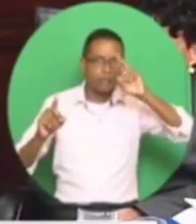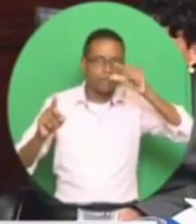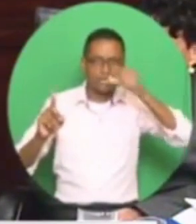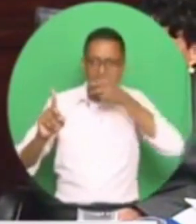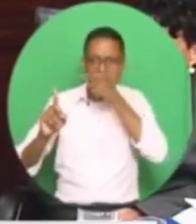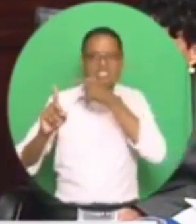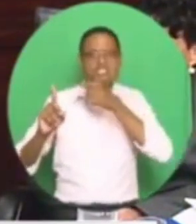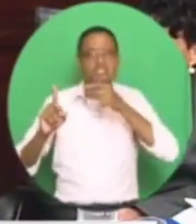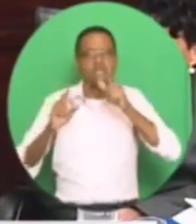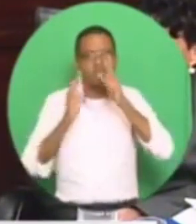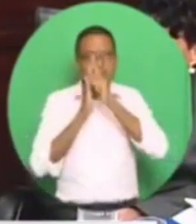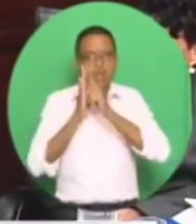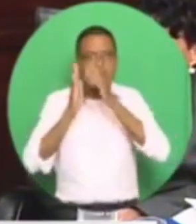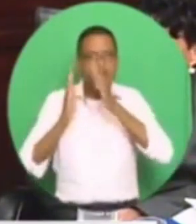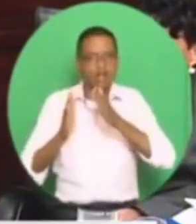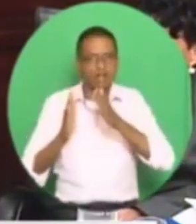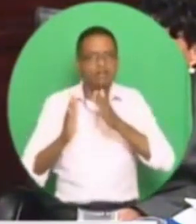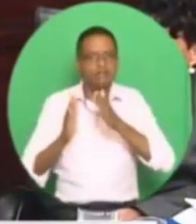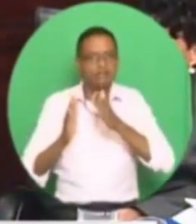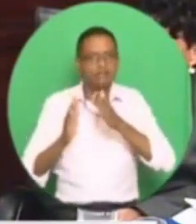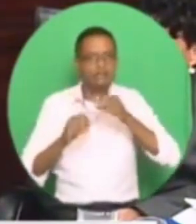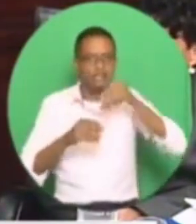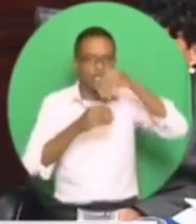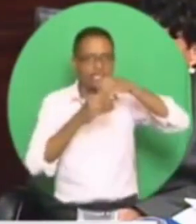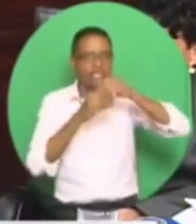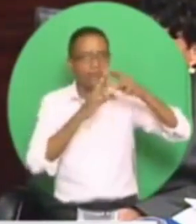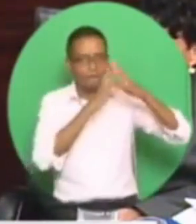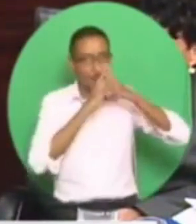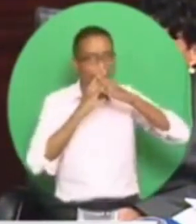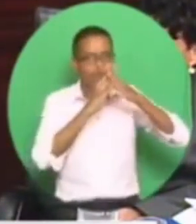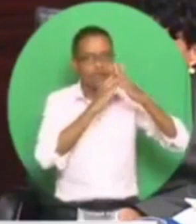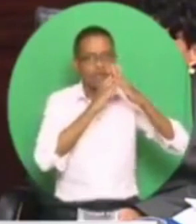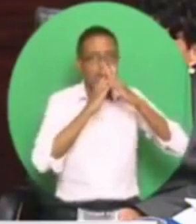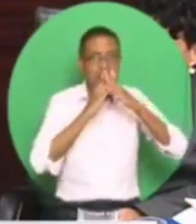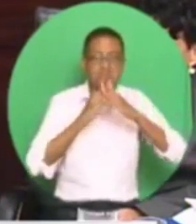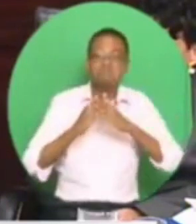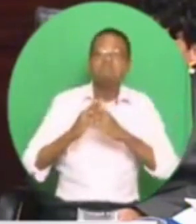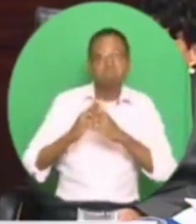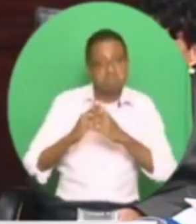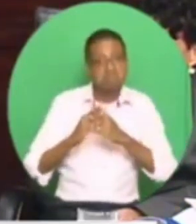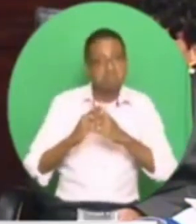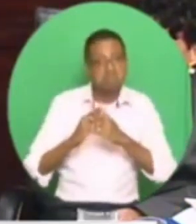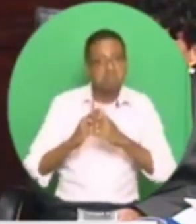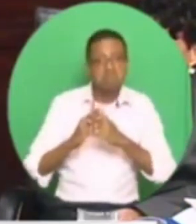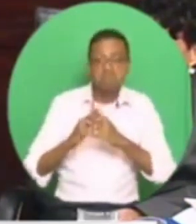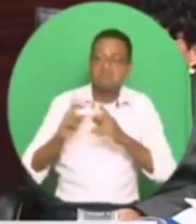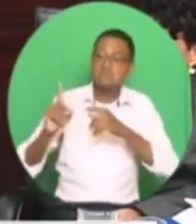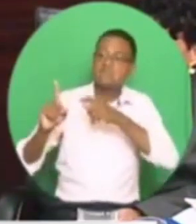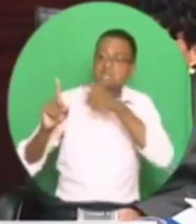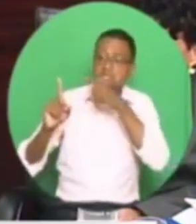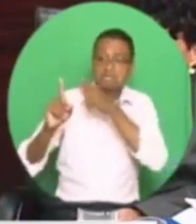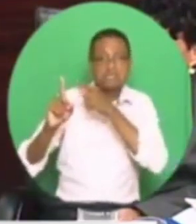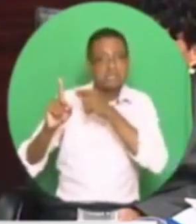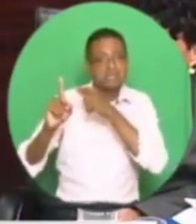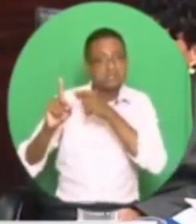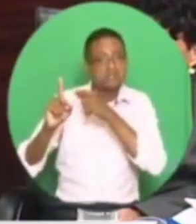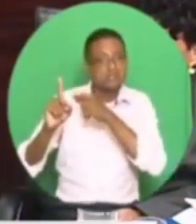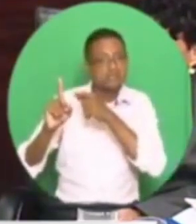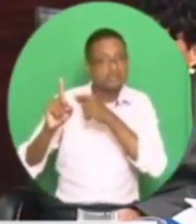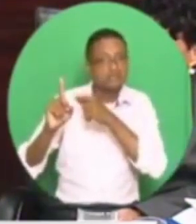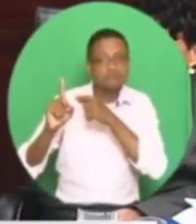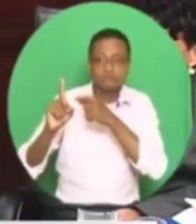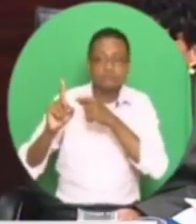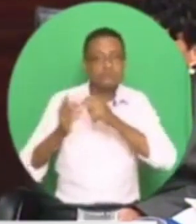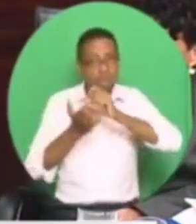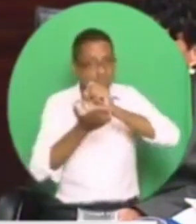States. That is near Washington, isn't it? Yeah. Is it? Yeah. David S. Goldberg is a United States attorney. And